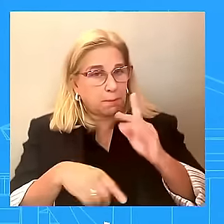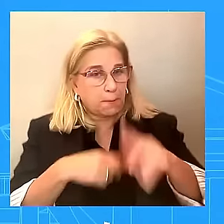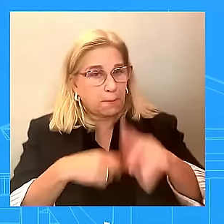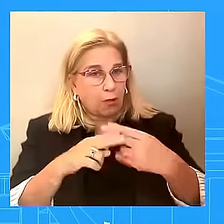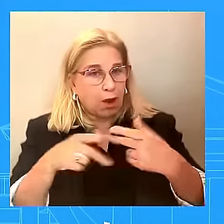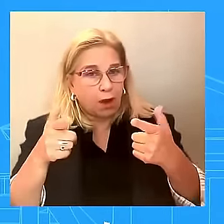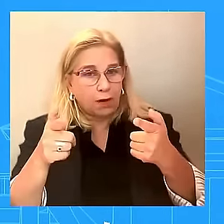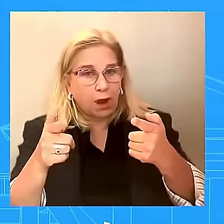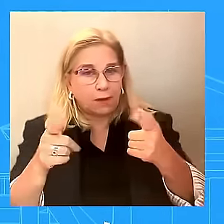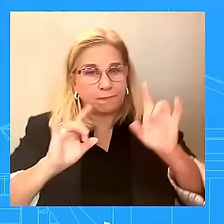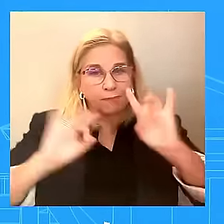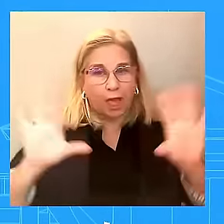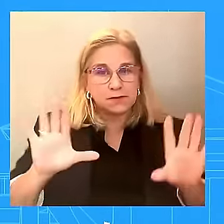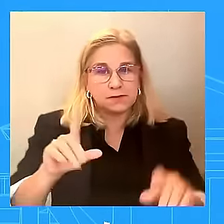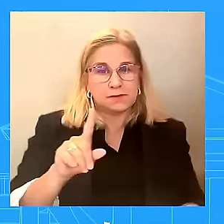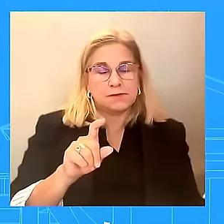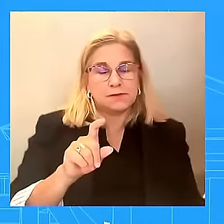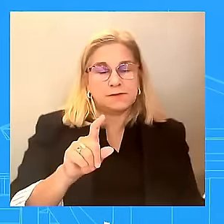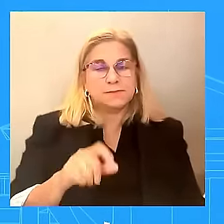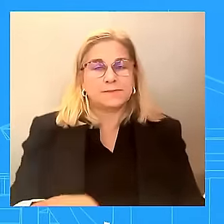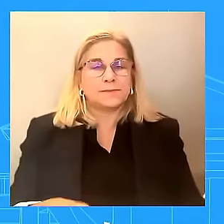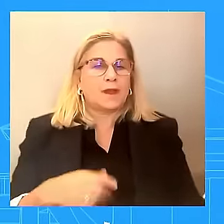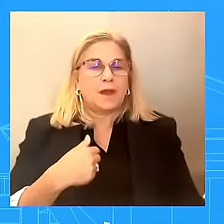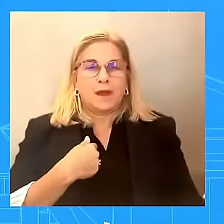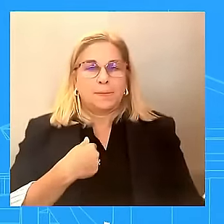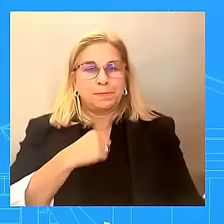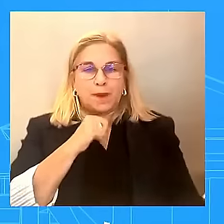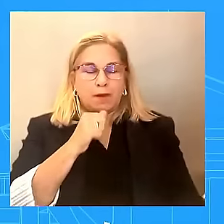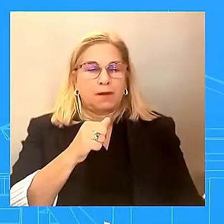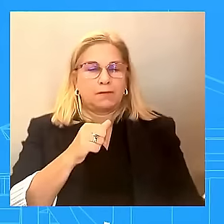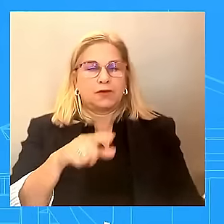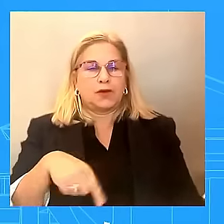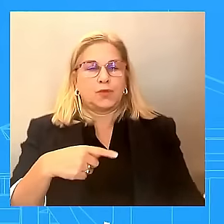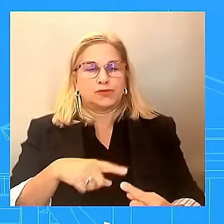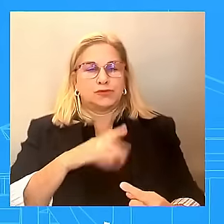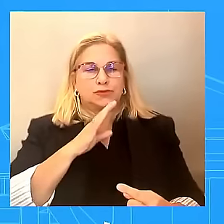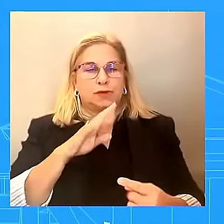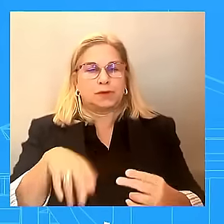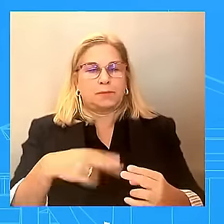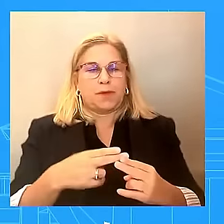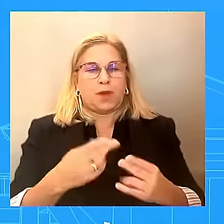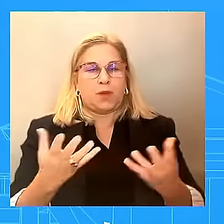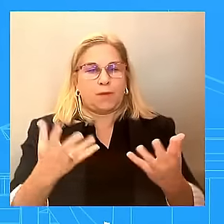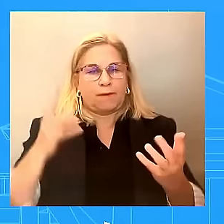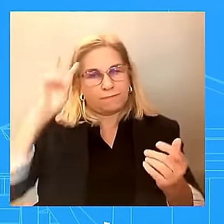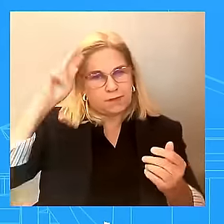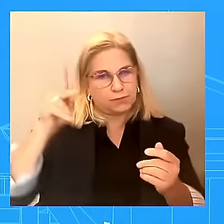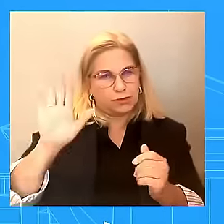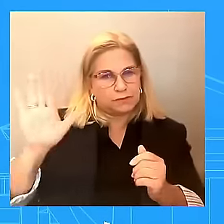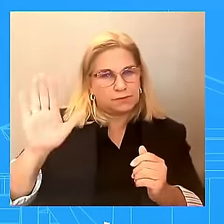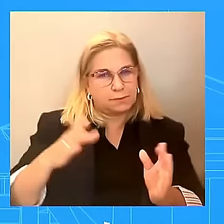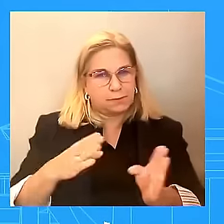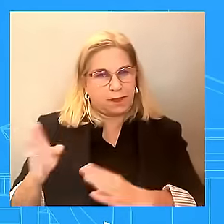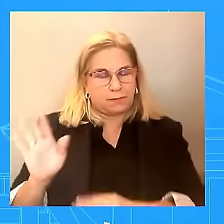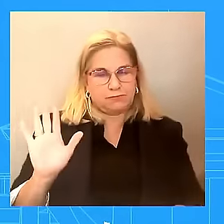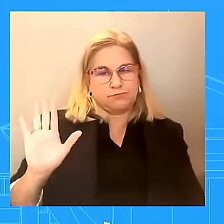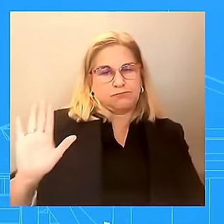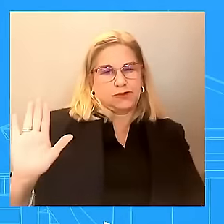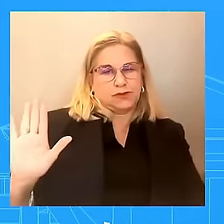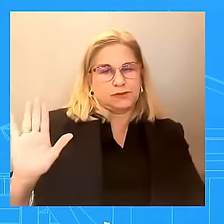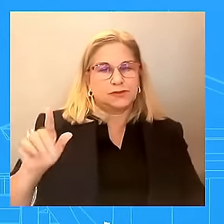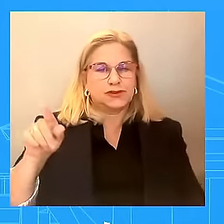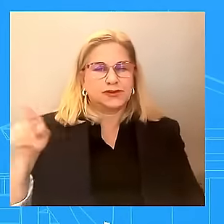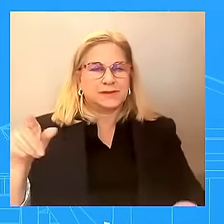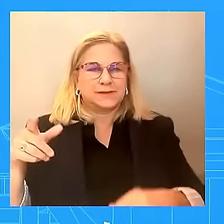ourselves here. But what I will say is, as you know, the Vice President has been a leader on this issue. She leads the Office